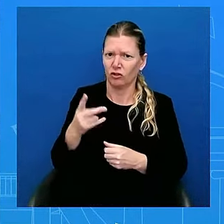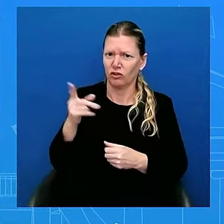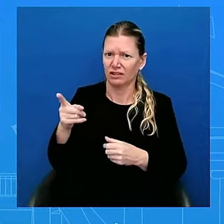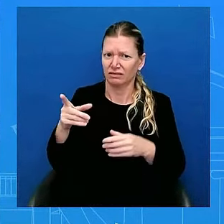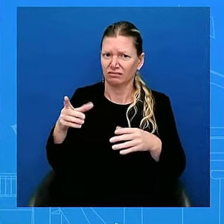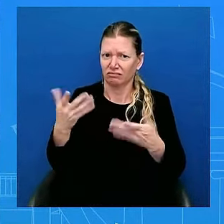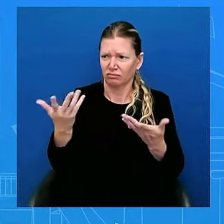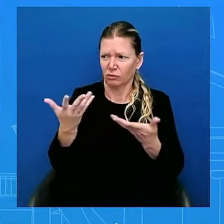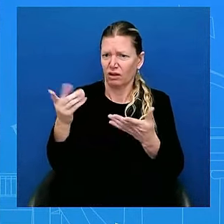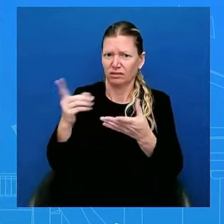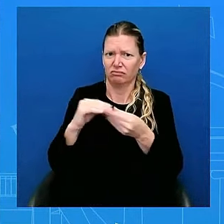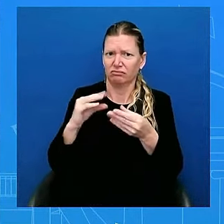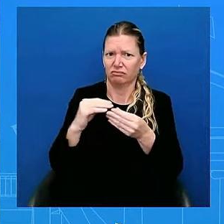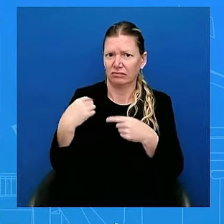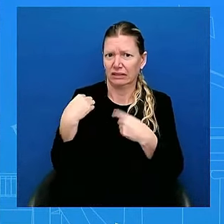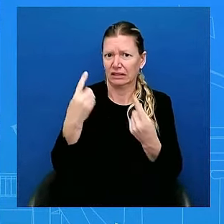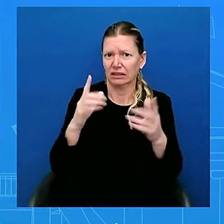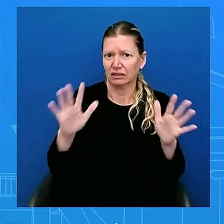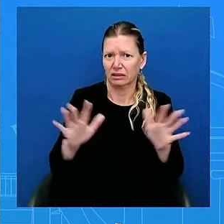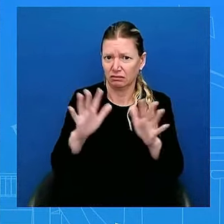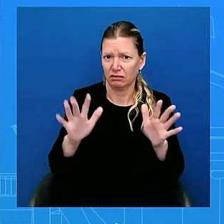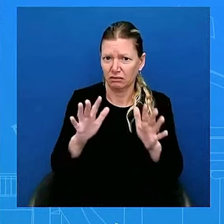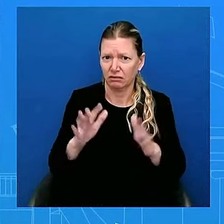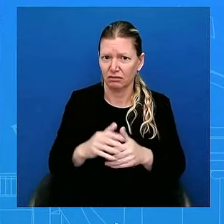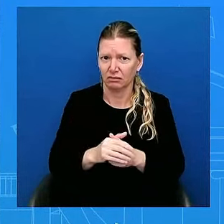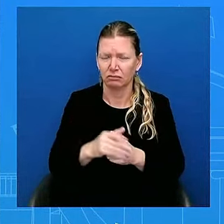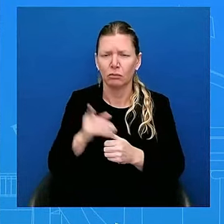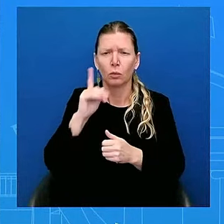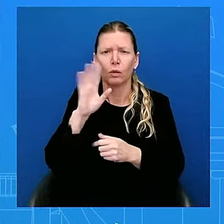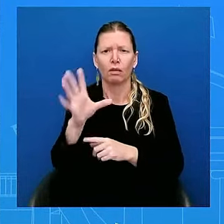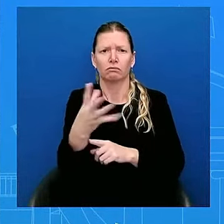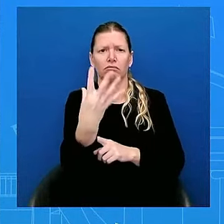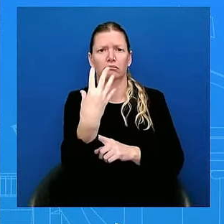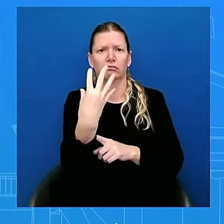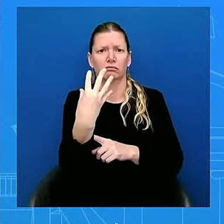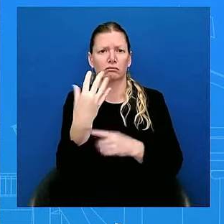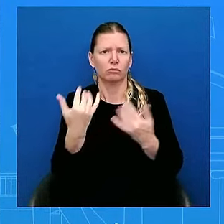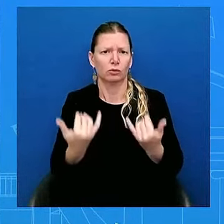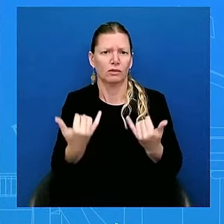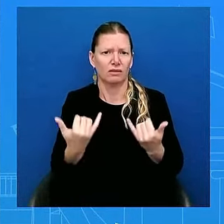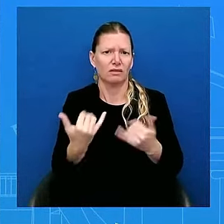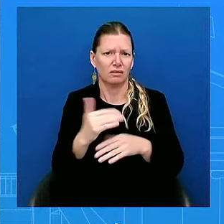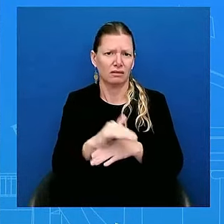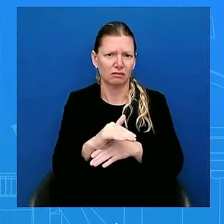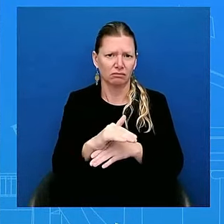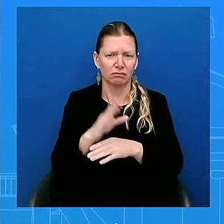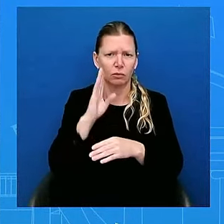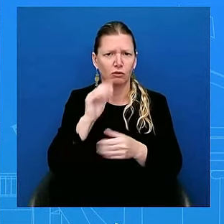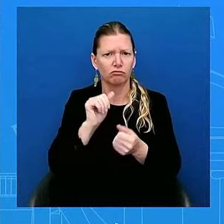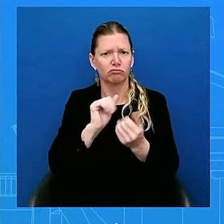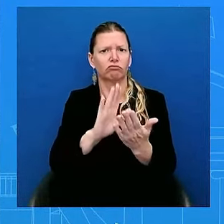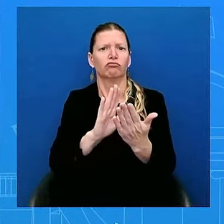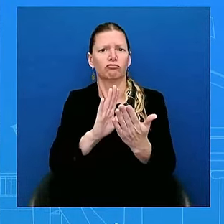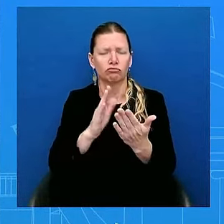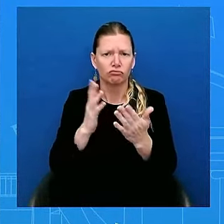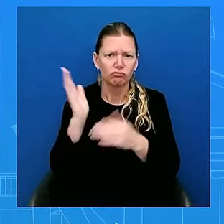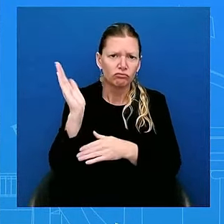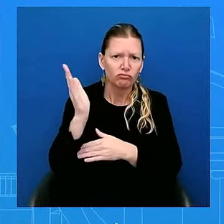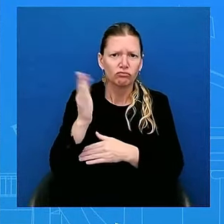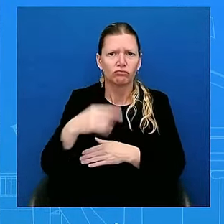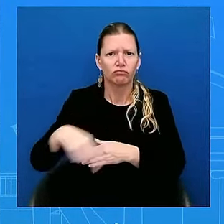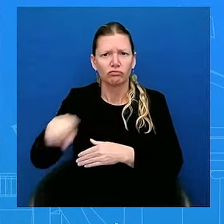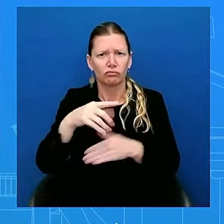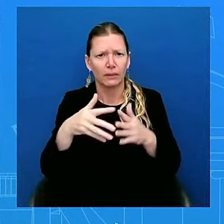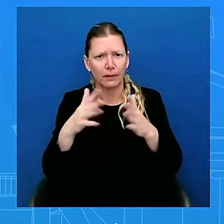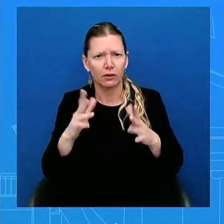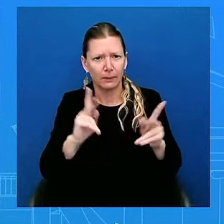He's going to be on camera later today, obviously, to address the American people from the Oval Office because of this moment and how big